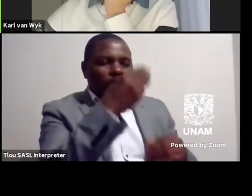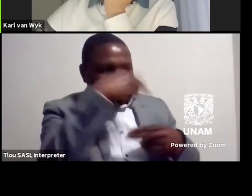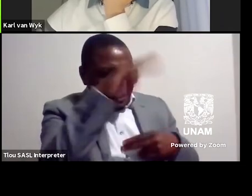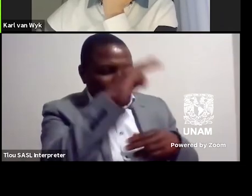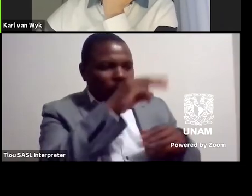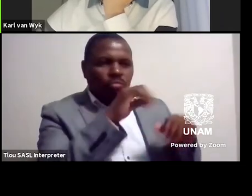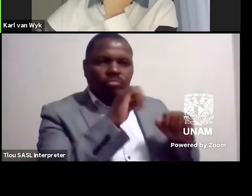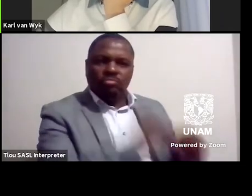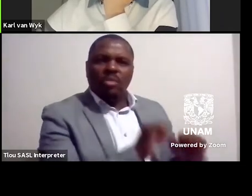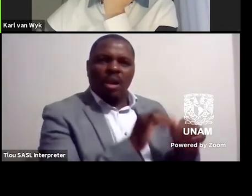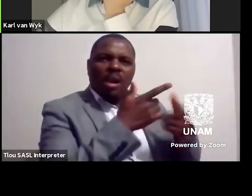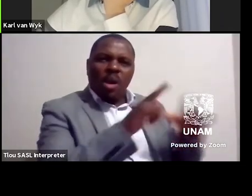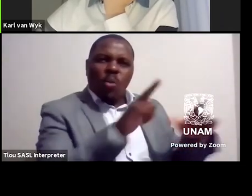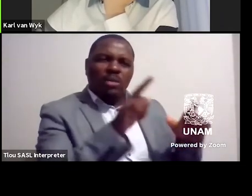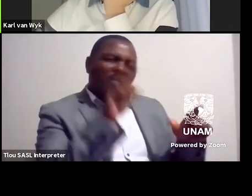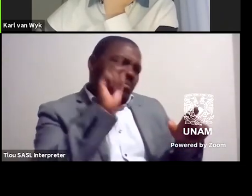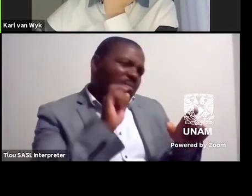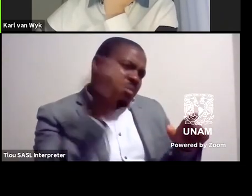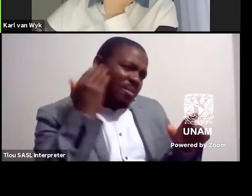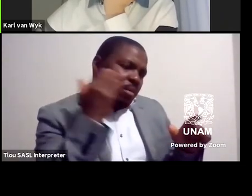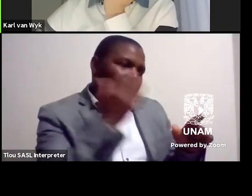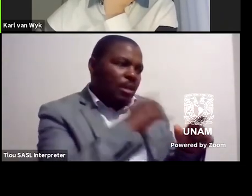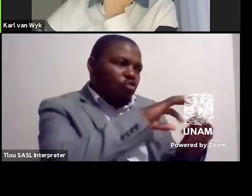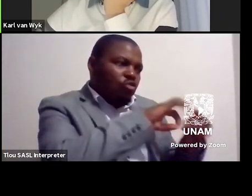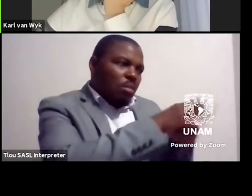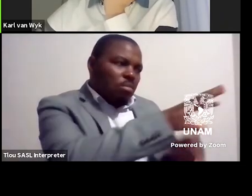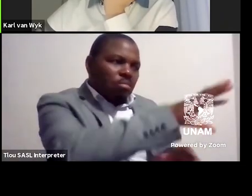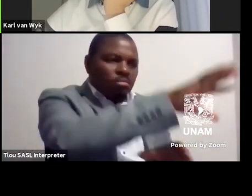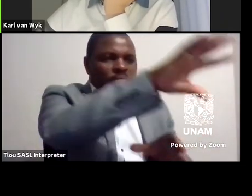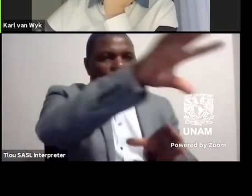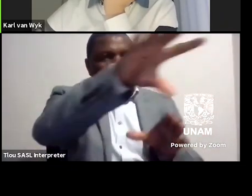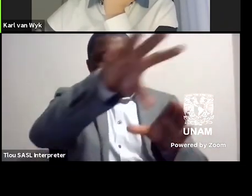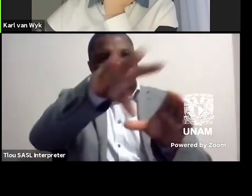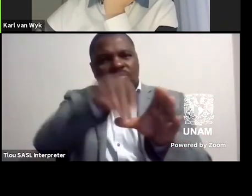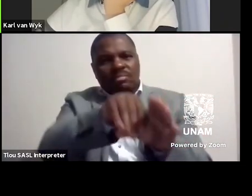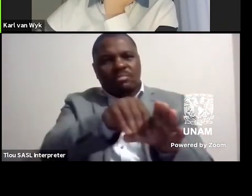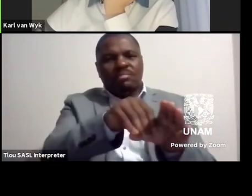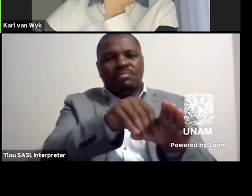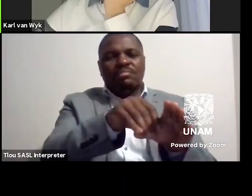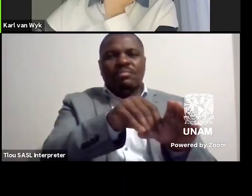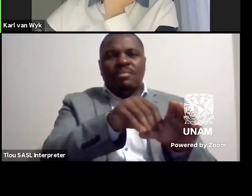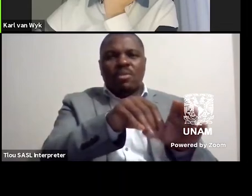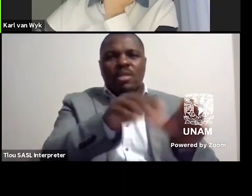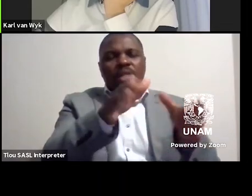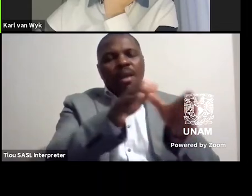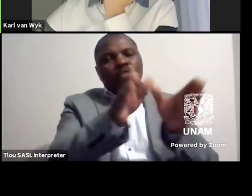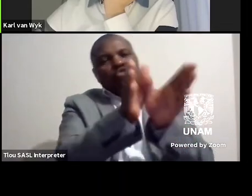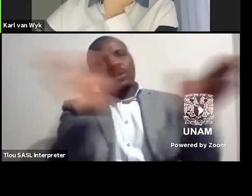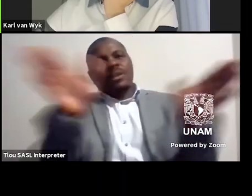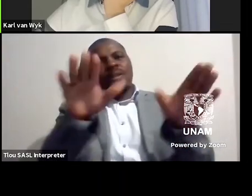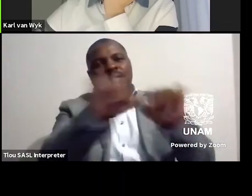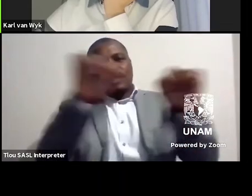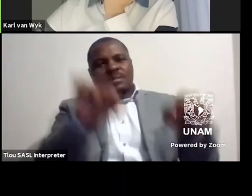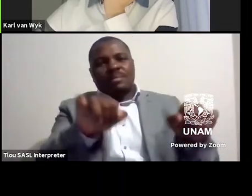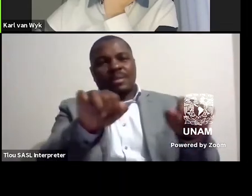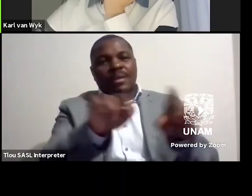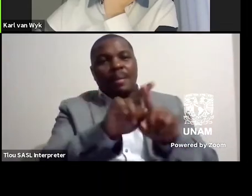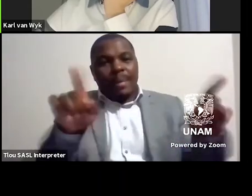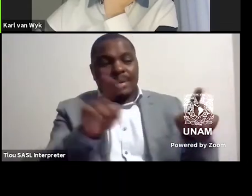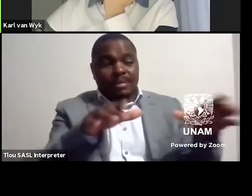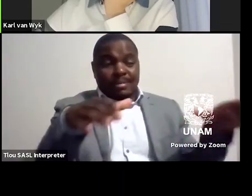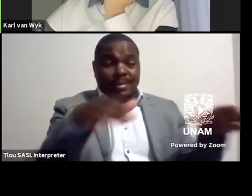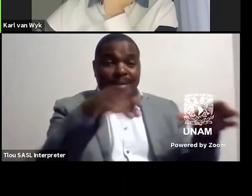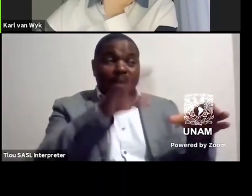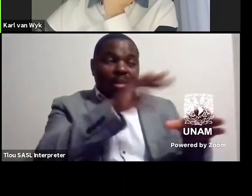mainstream of the culture but that doesn't mean that that integration implies an autonomy uh